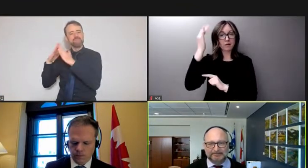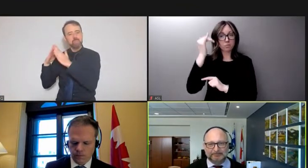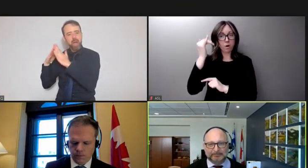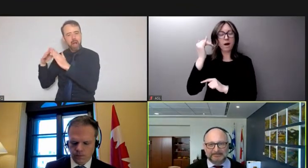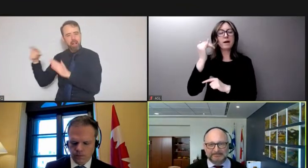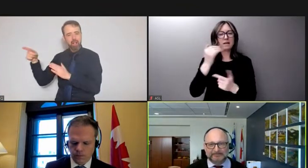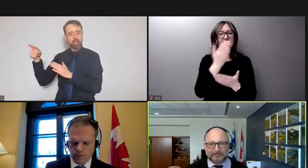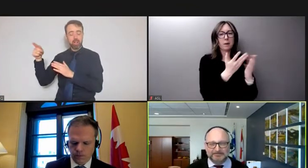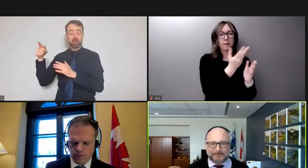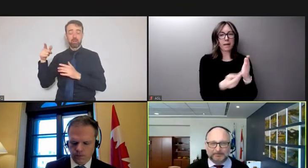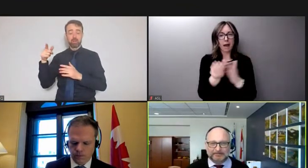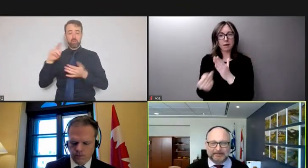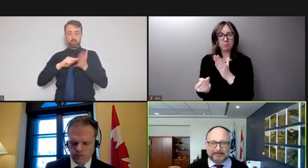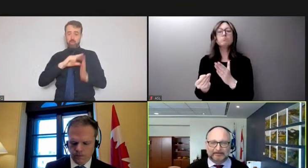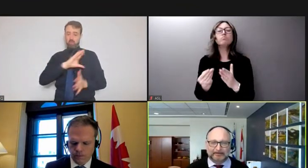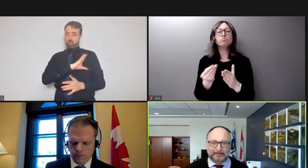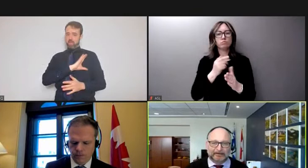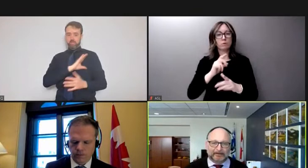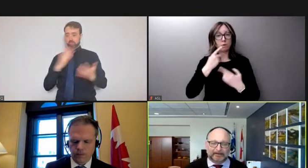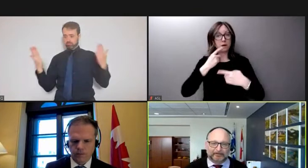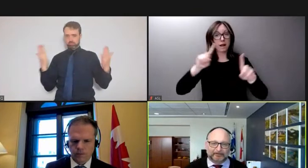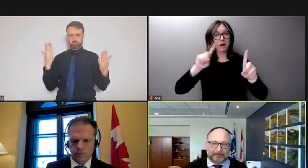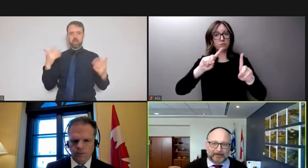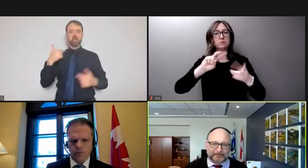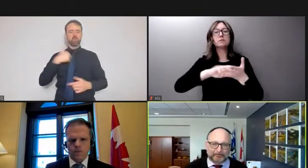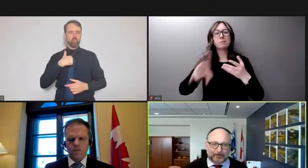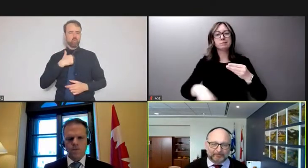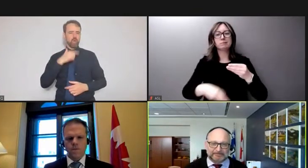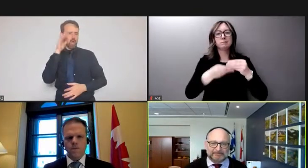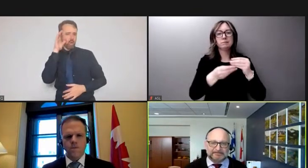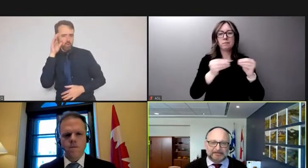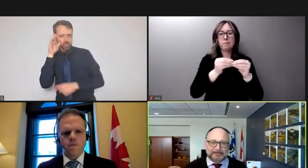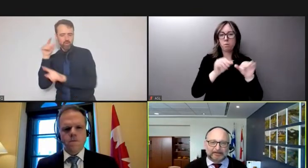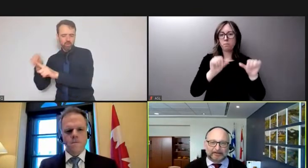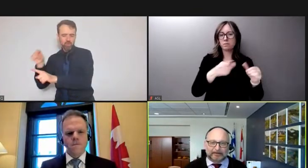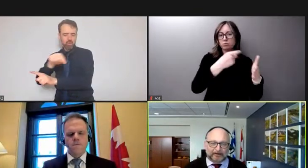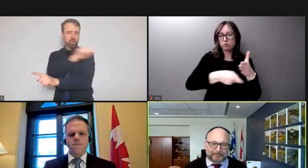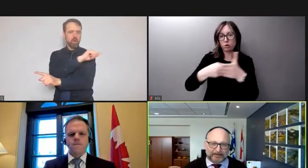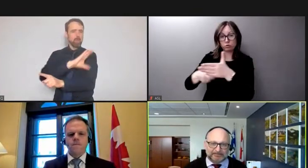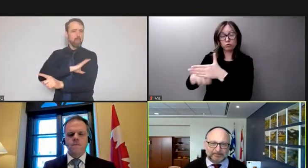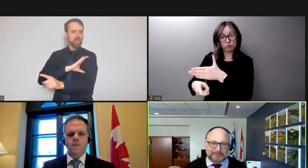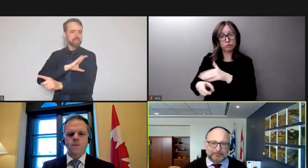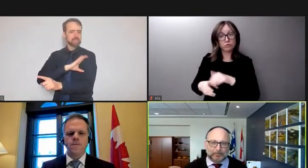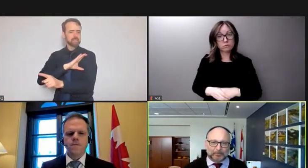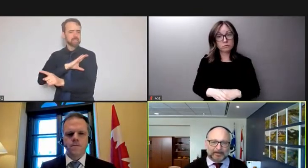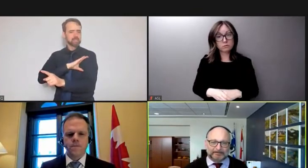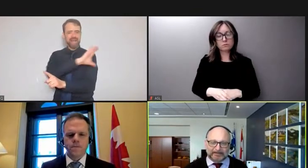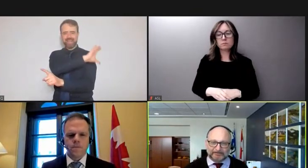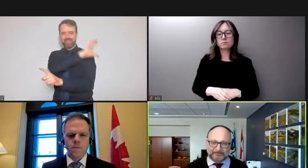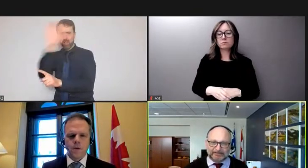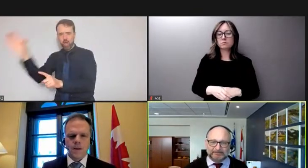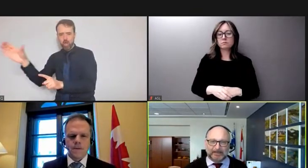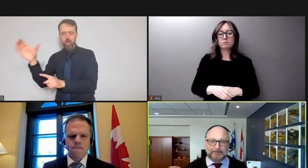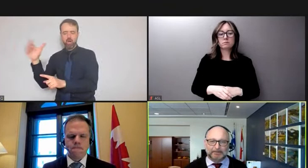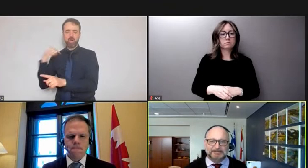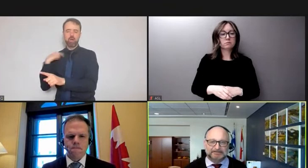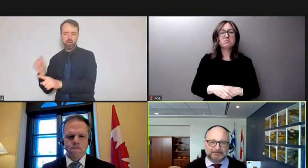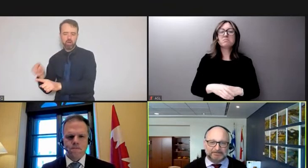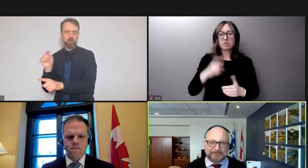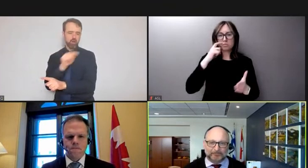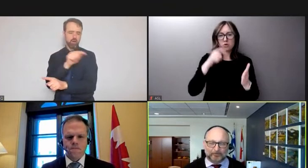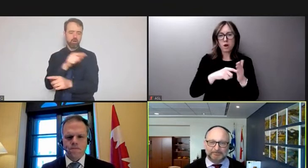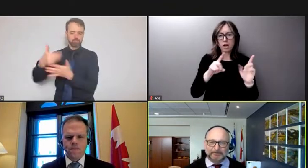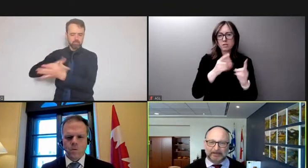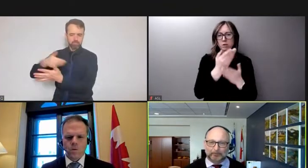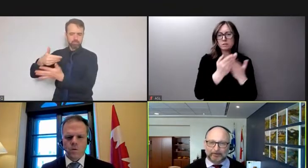police enforcement across Canada and other provinces. other experts. We identified some gaps in